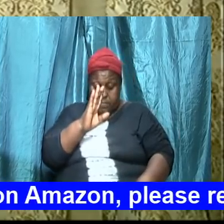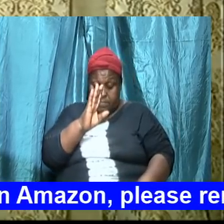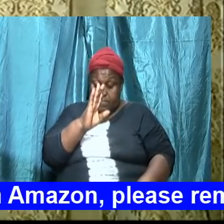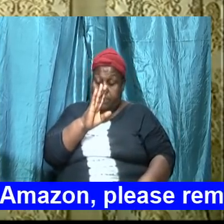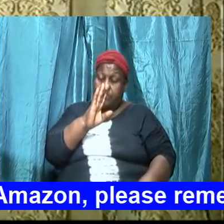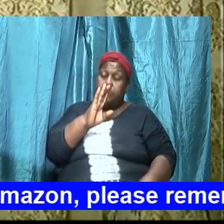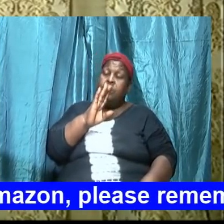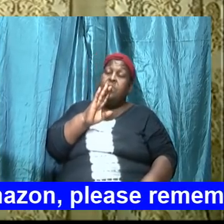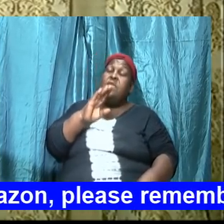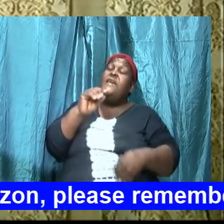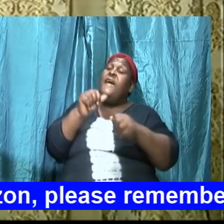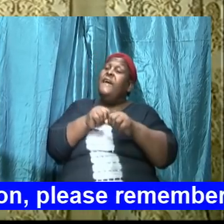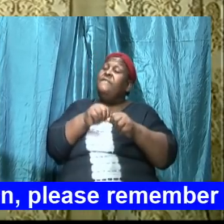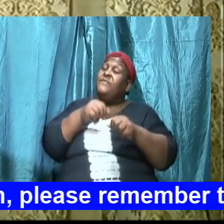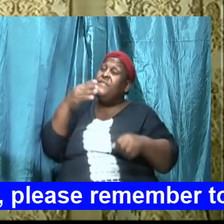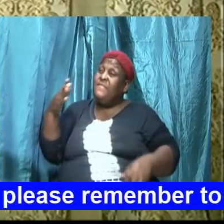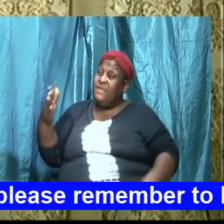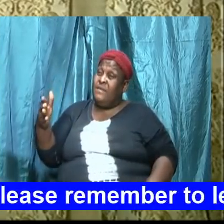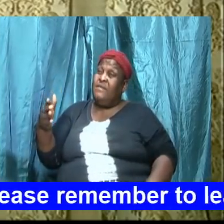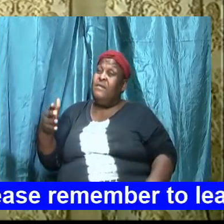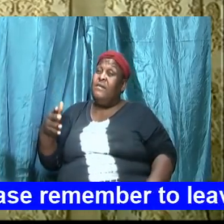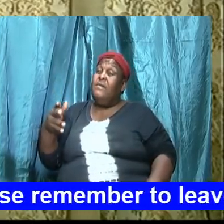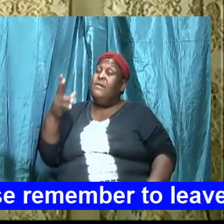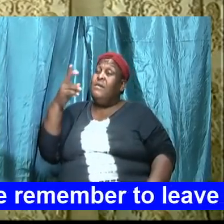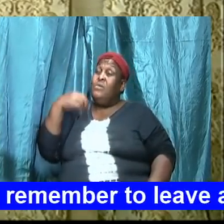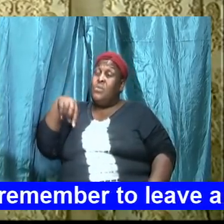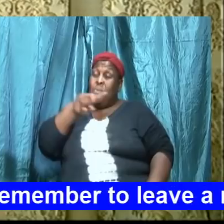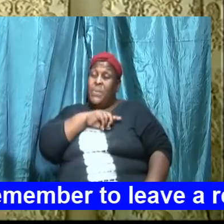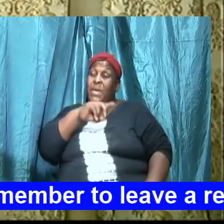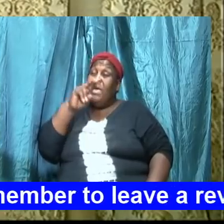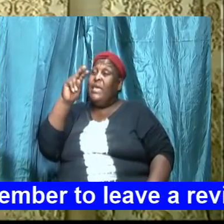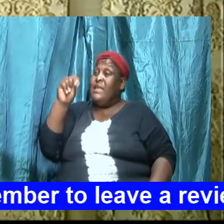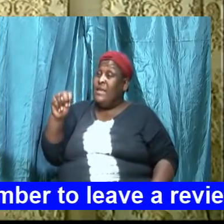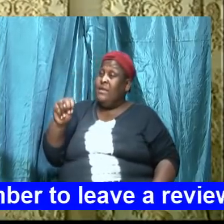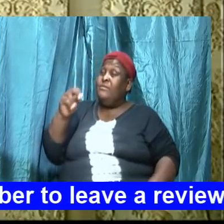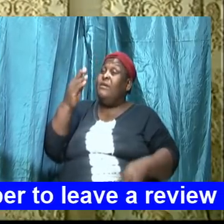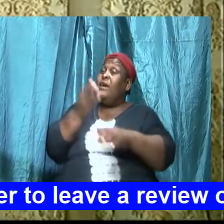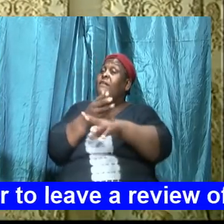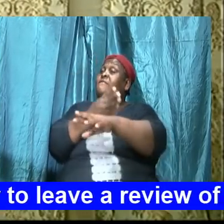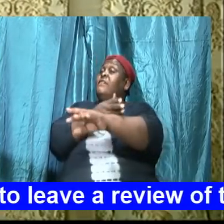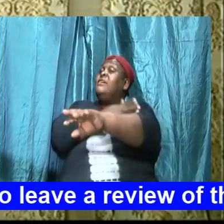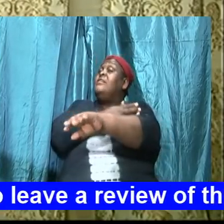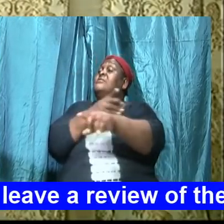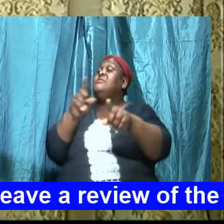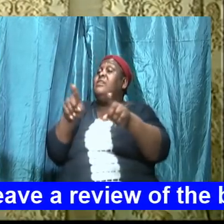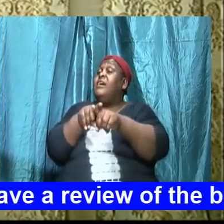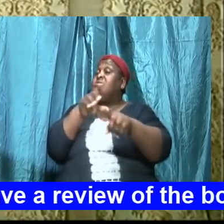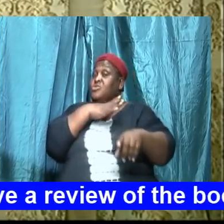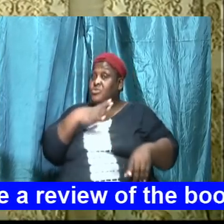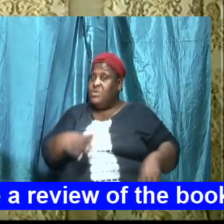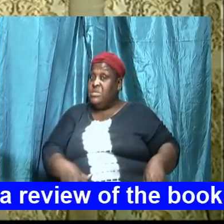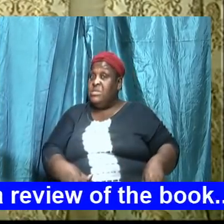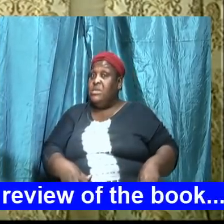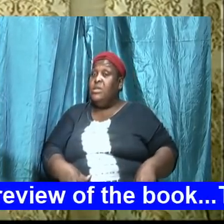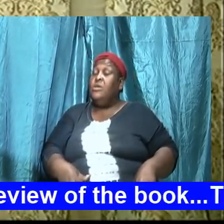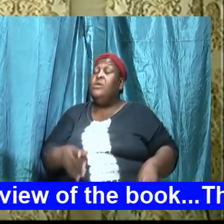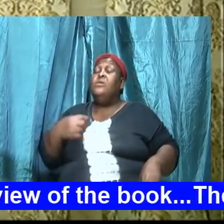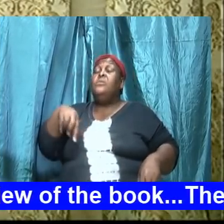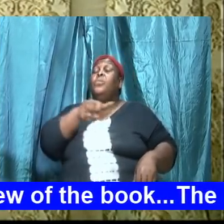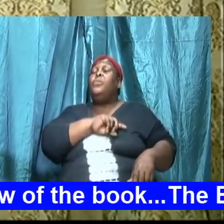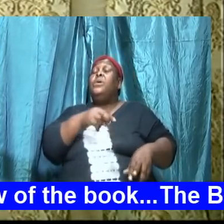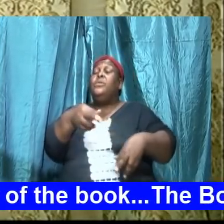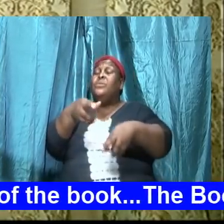everything that we will need to advance as a child of God we get it from the word you